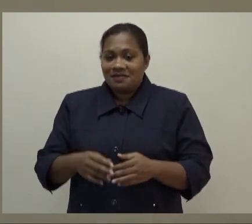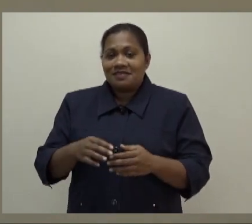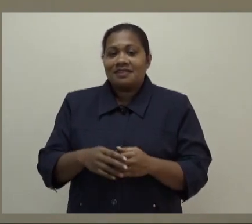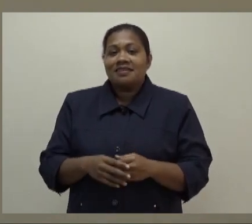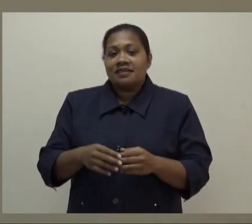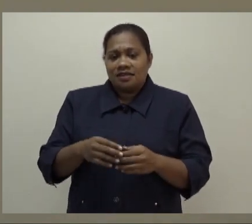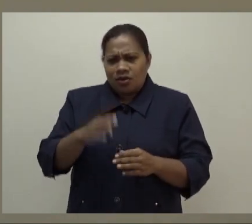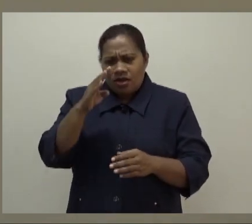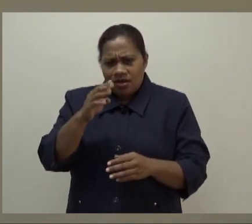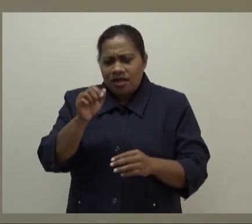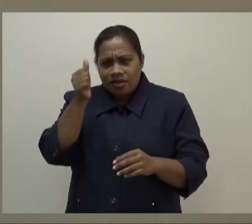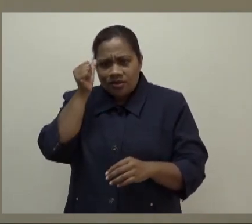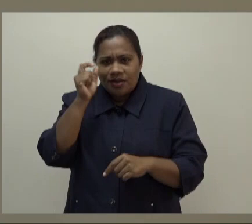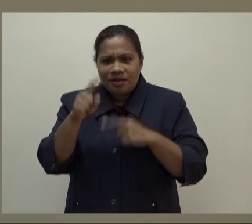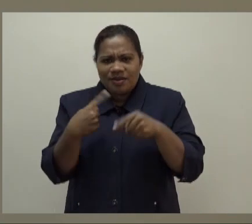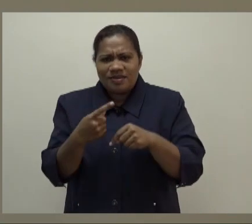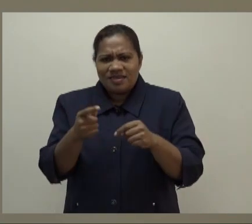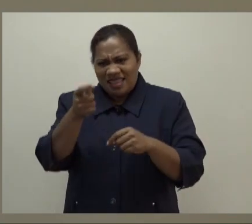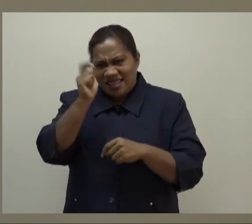new protocols that has been announced.